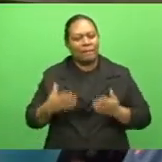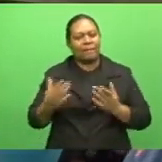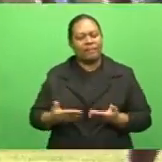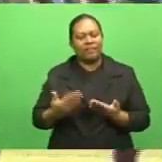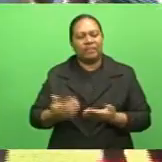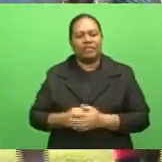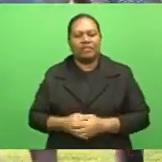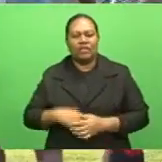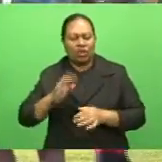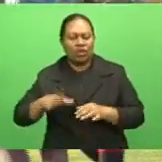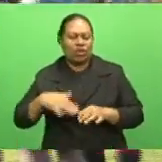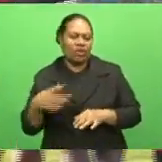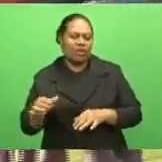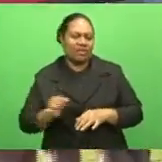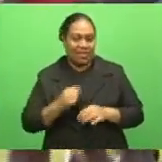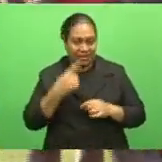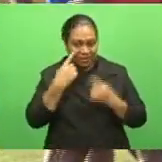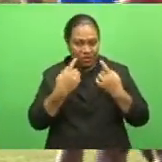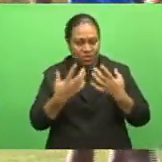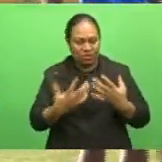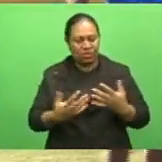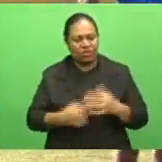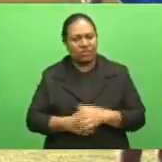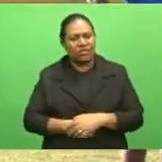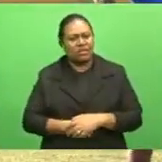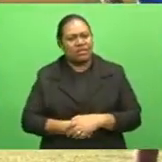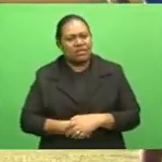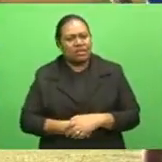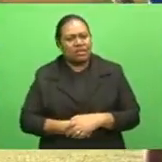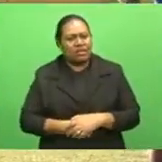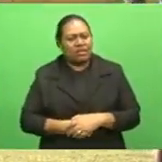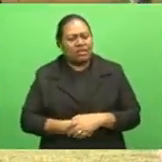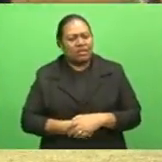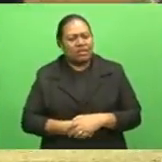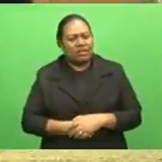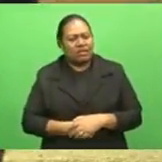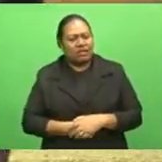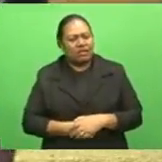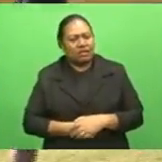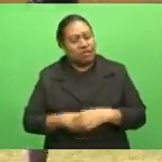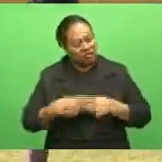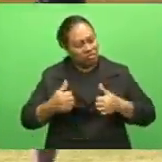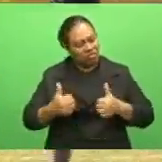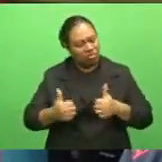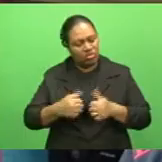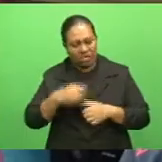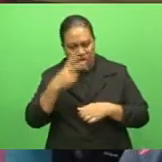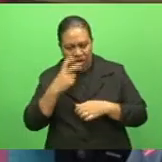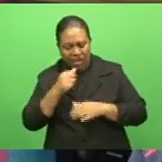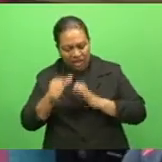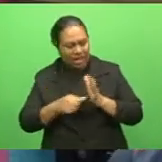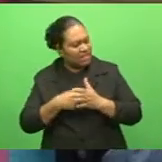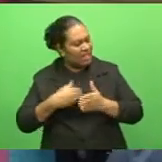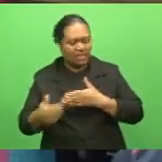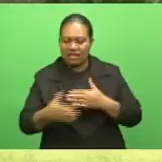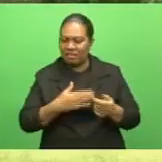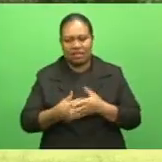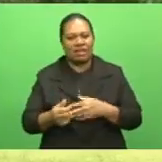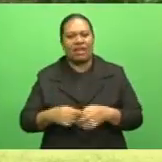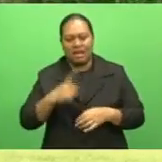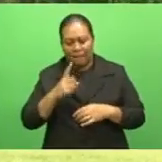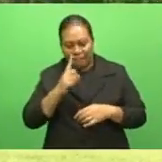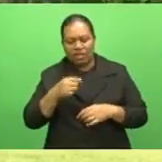anyone who has what it takes, they say you're good enough, you're old enough. So age is not a factor if not possible.